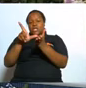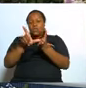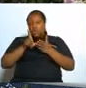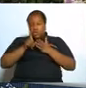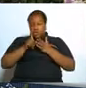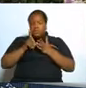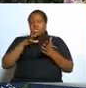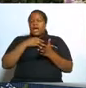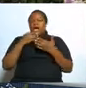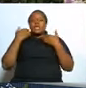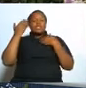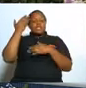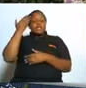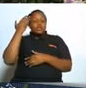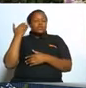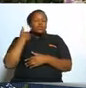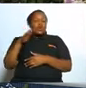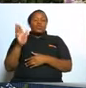return tithe